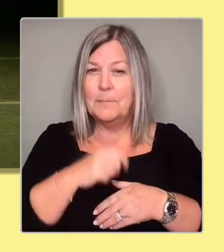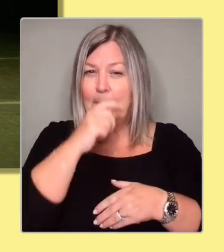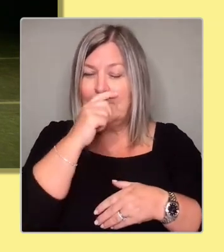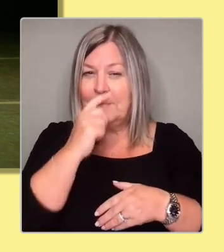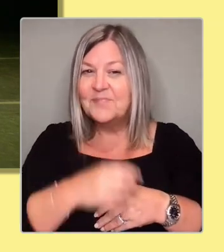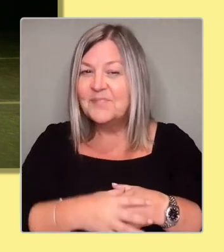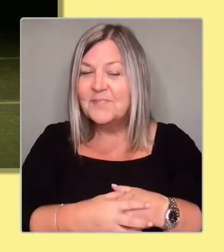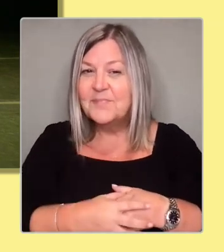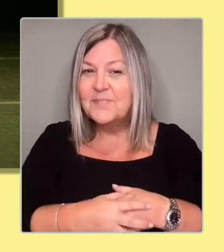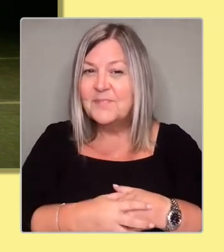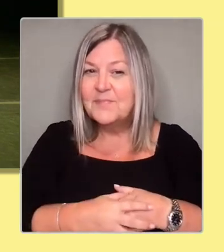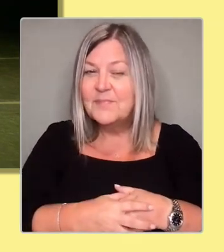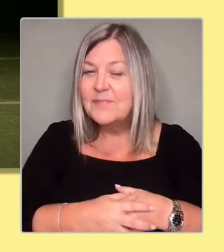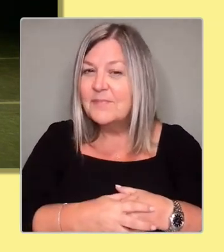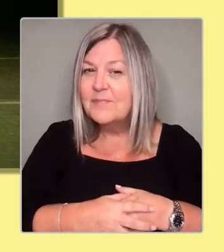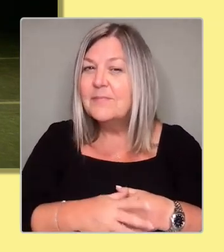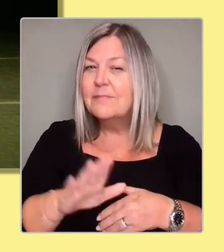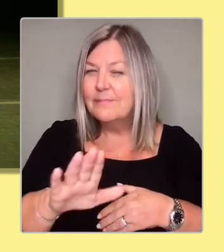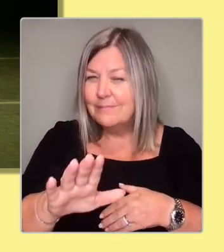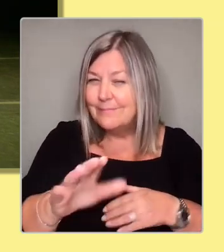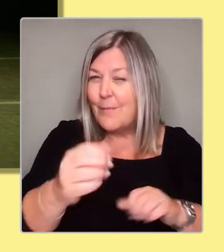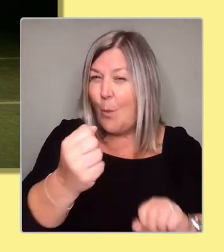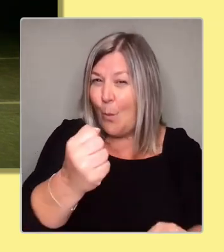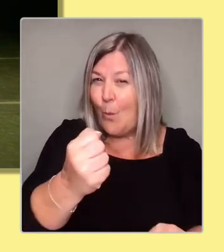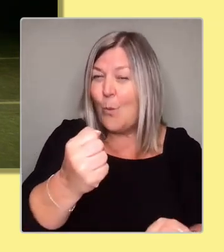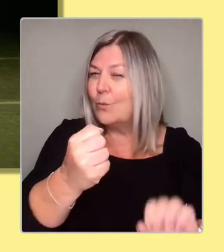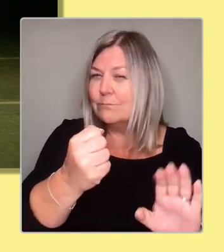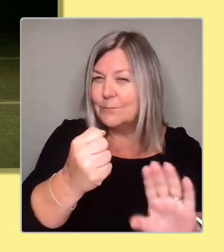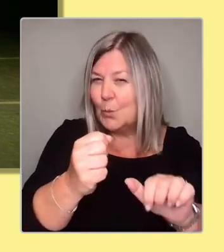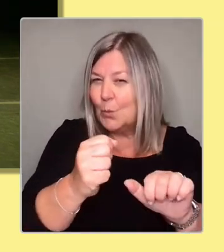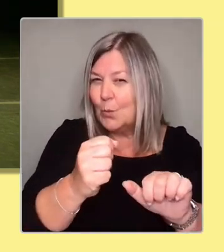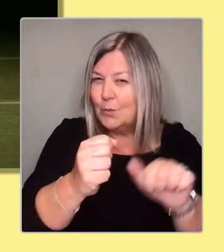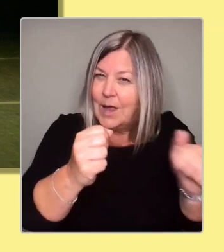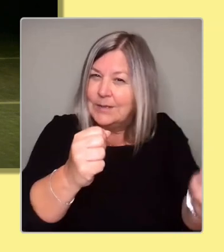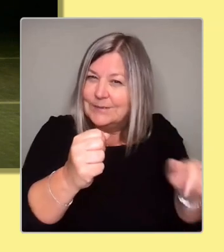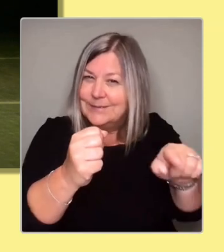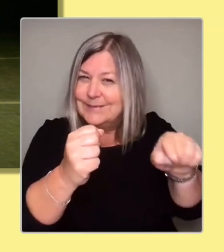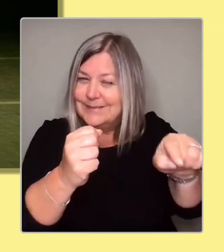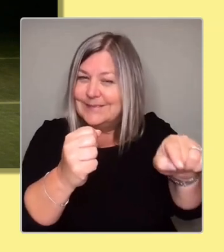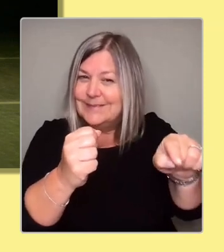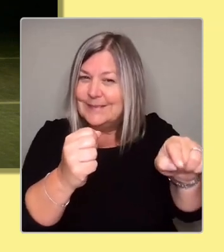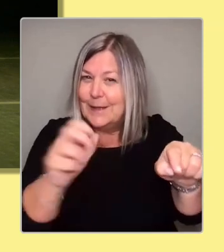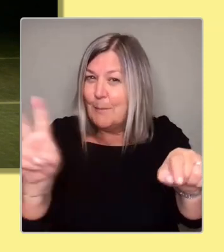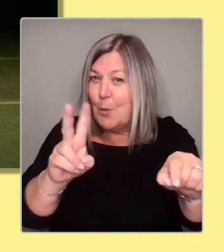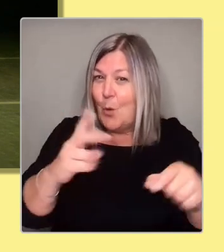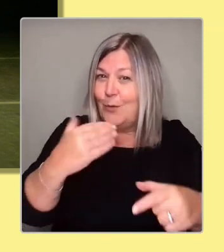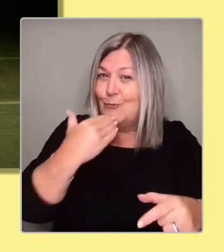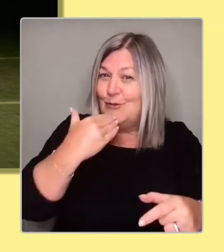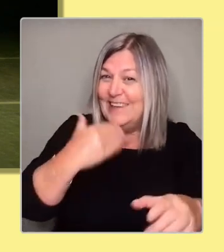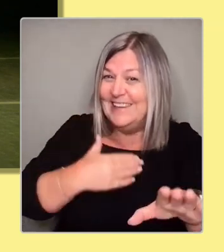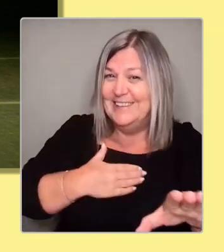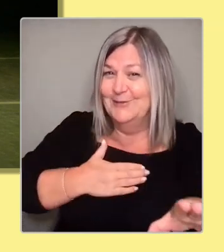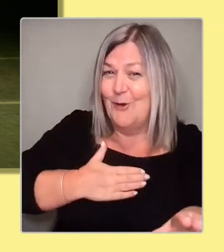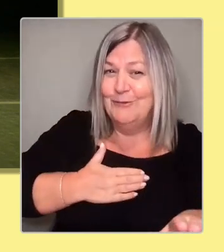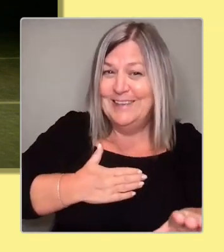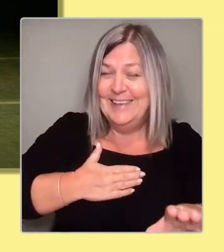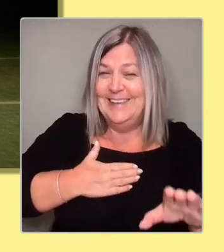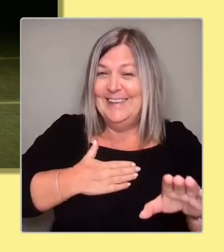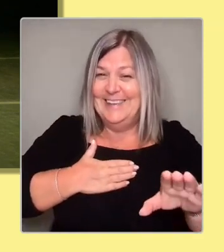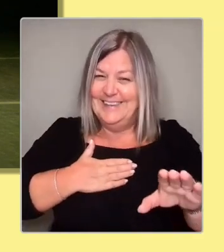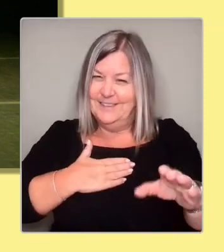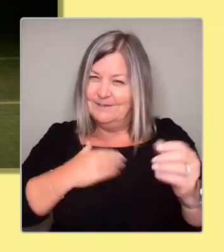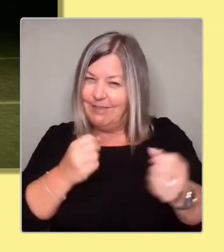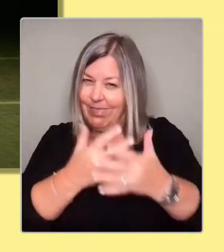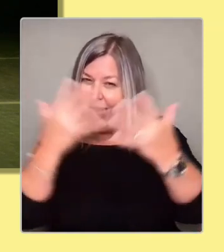No, sorry, it wasn't you. It was a fellow in front of you. You're both in green. It's a light green, and I'll get to the other lovely